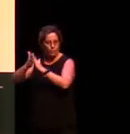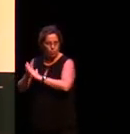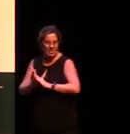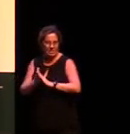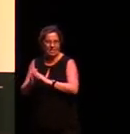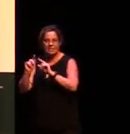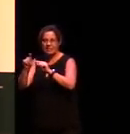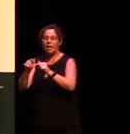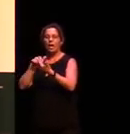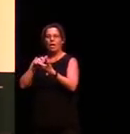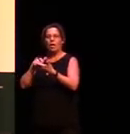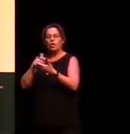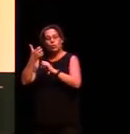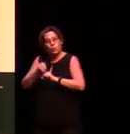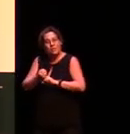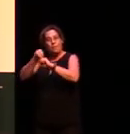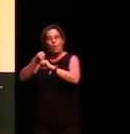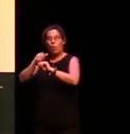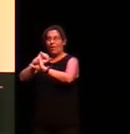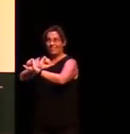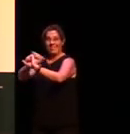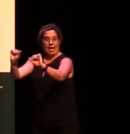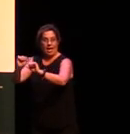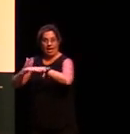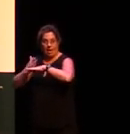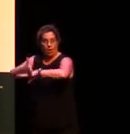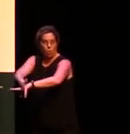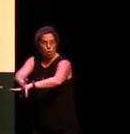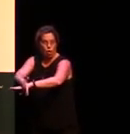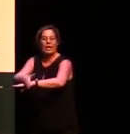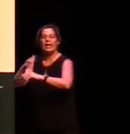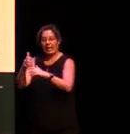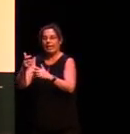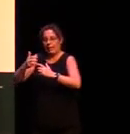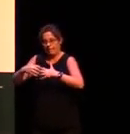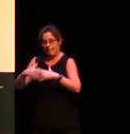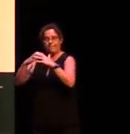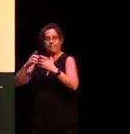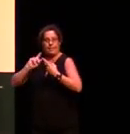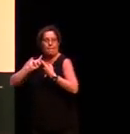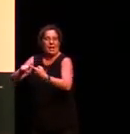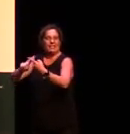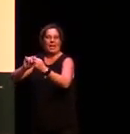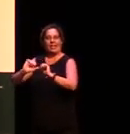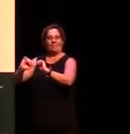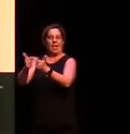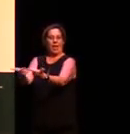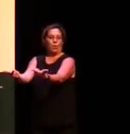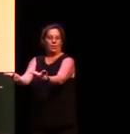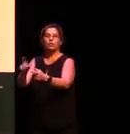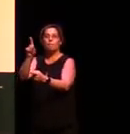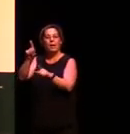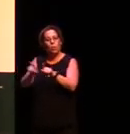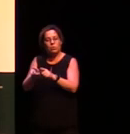to support community efforts to maintain and revitalise their languages but also to